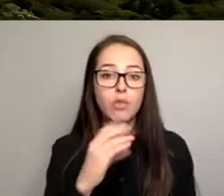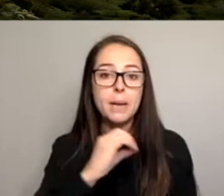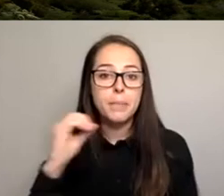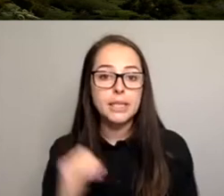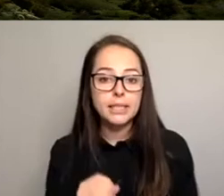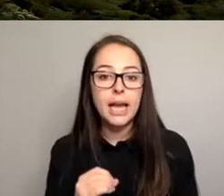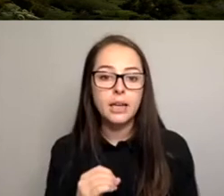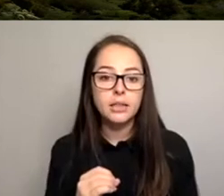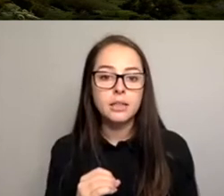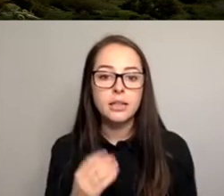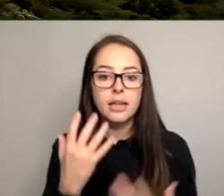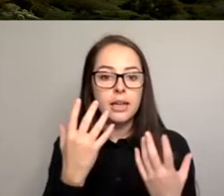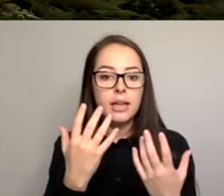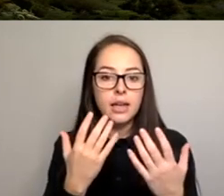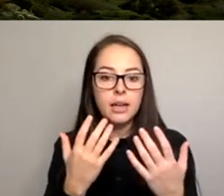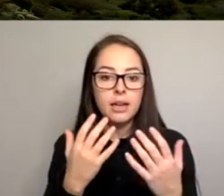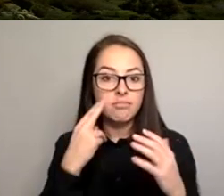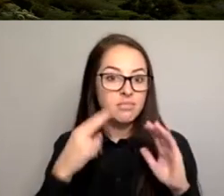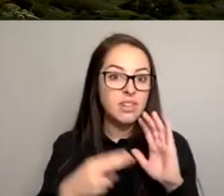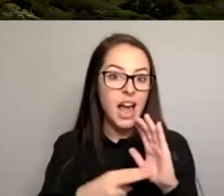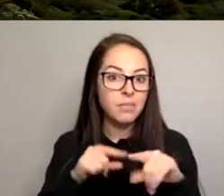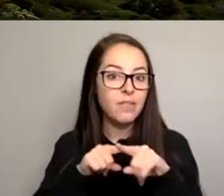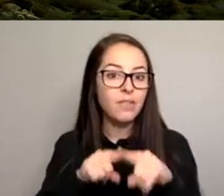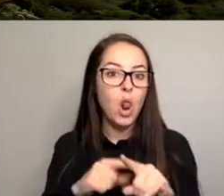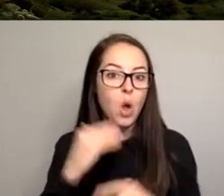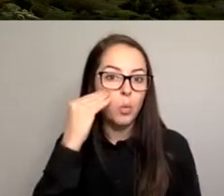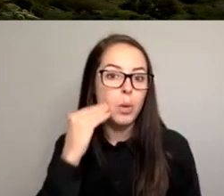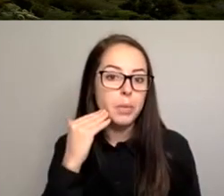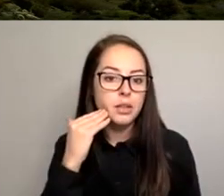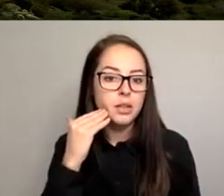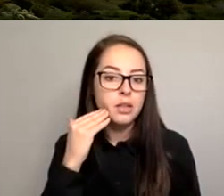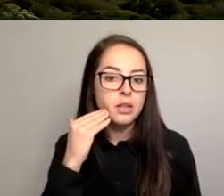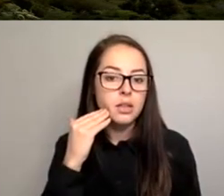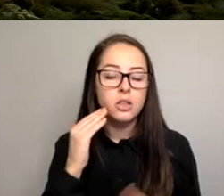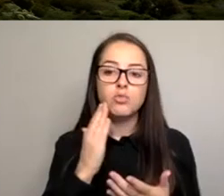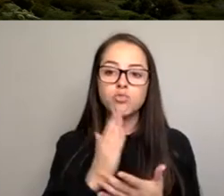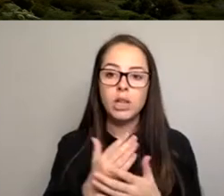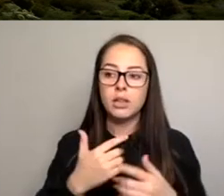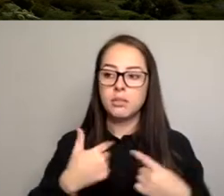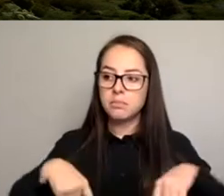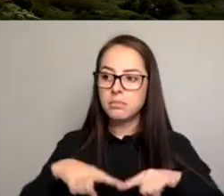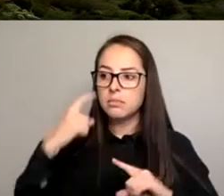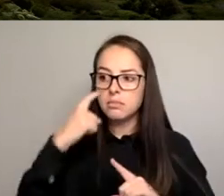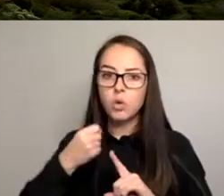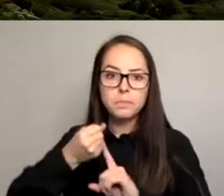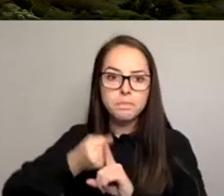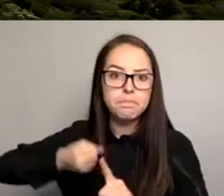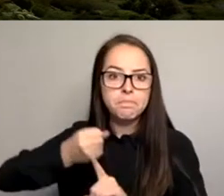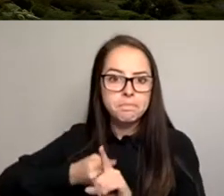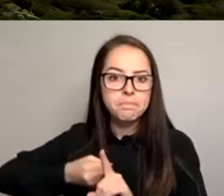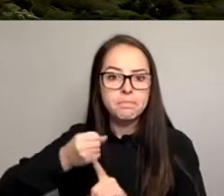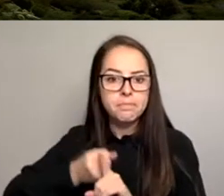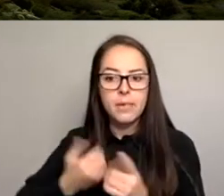of local government are named after women. So really get getting behind campaigns that have got a lot of local